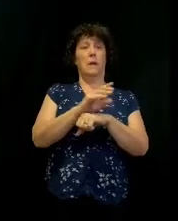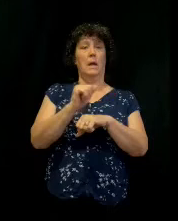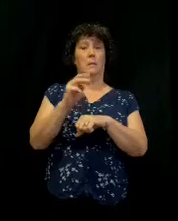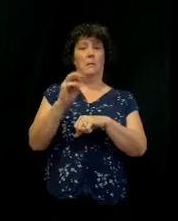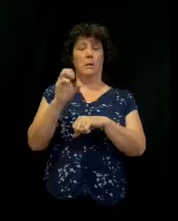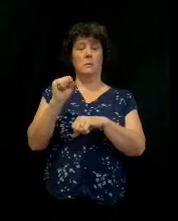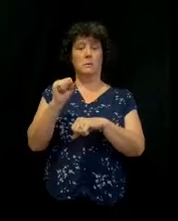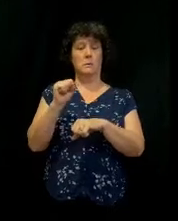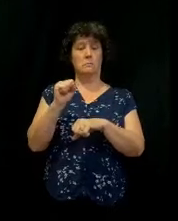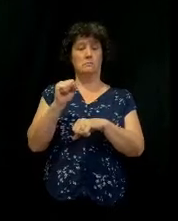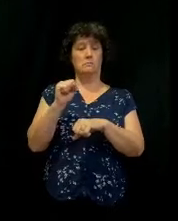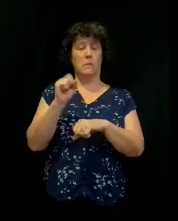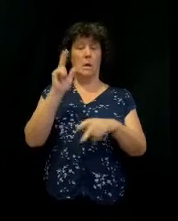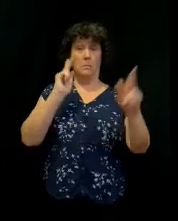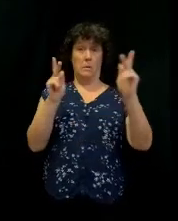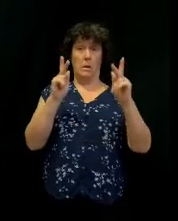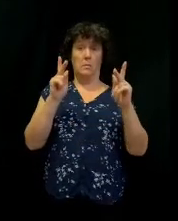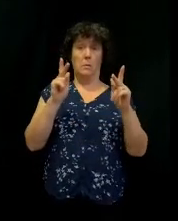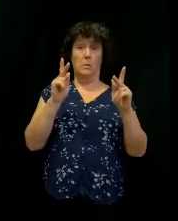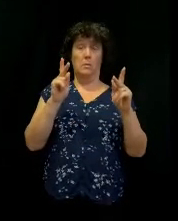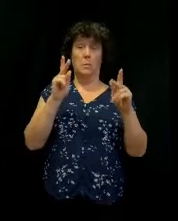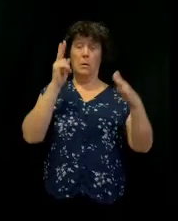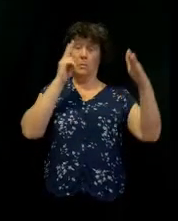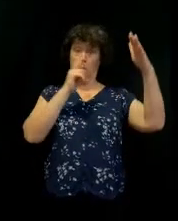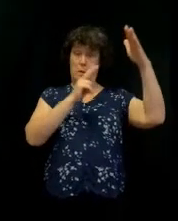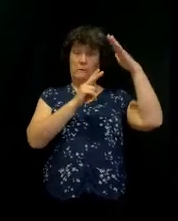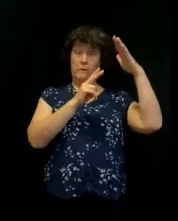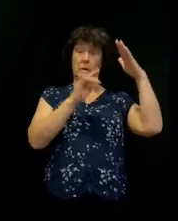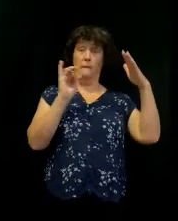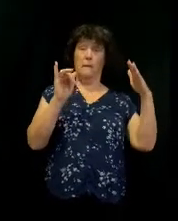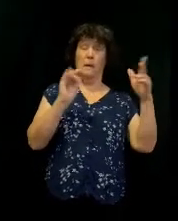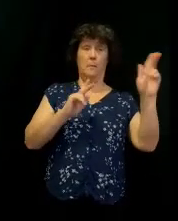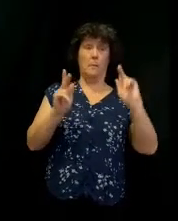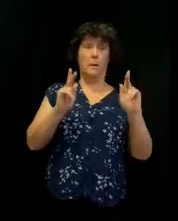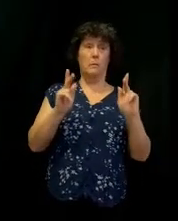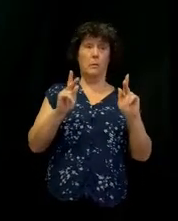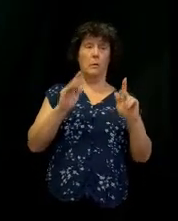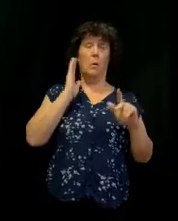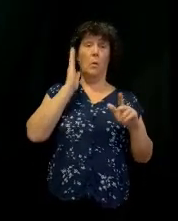And there would be a people that would step into destiny because you and I are called to worship.